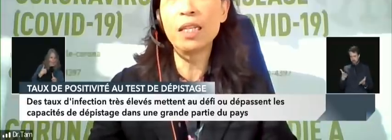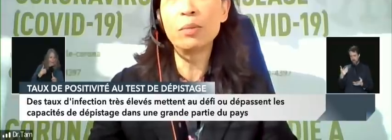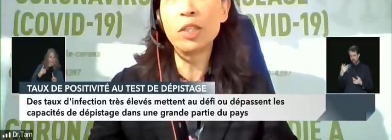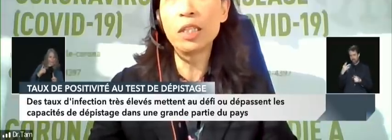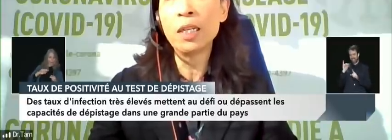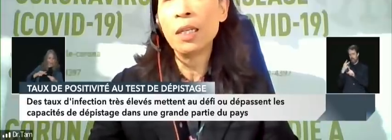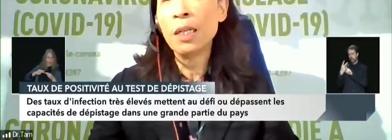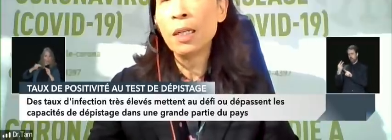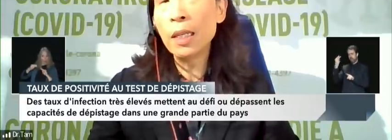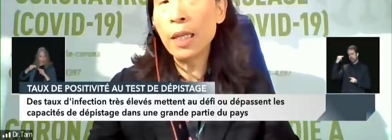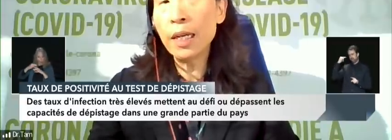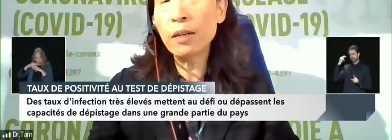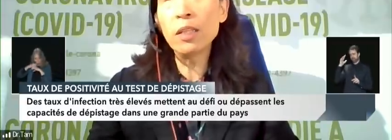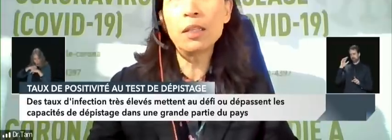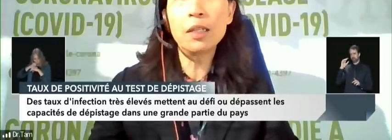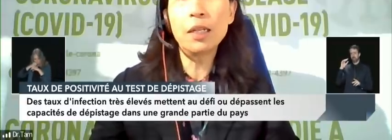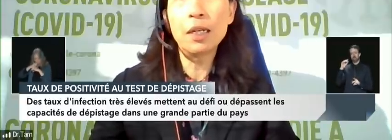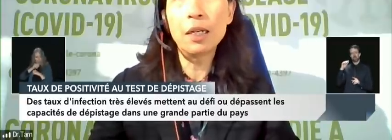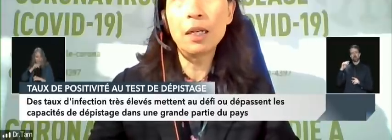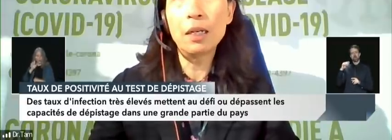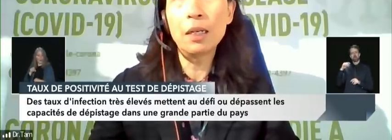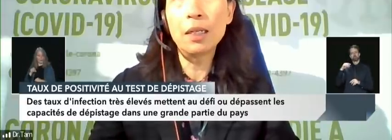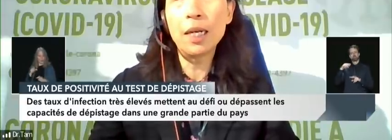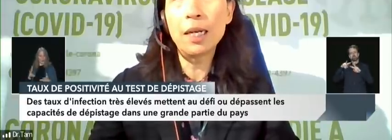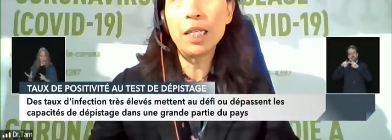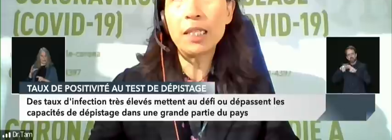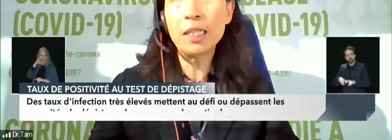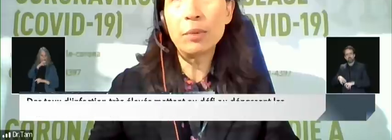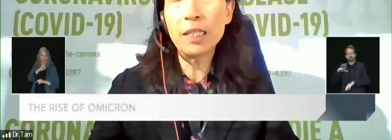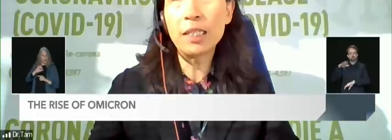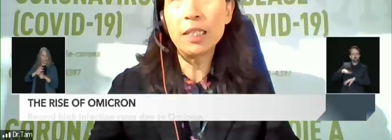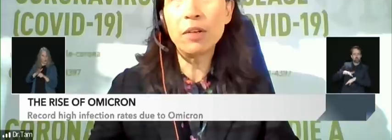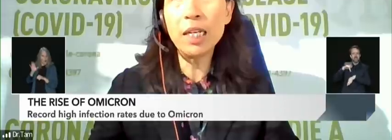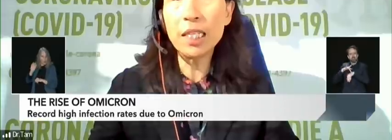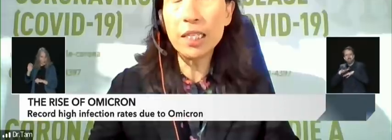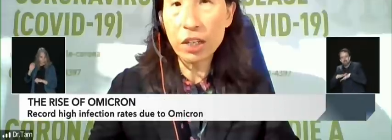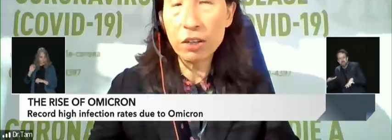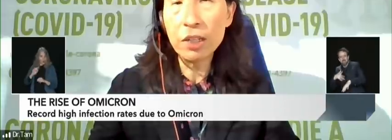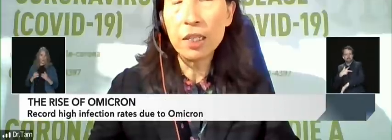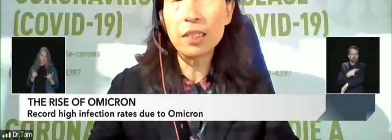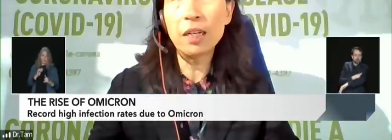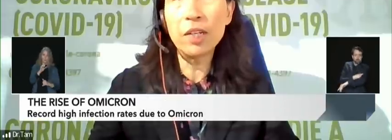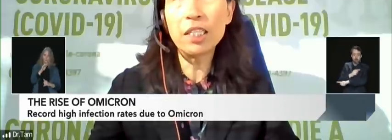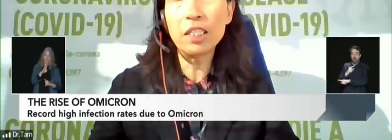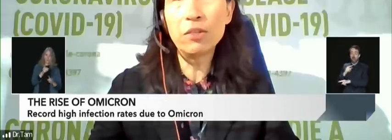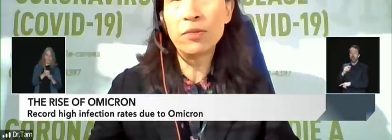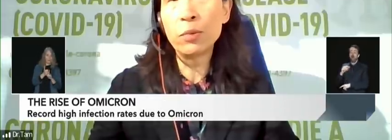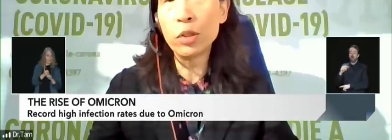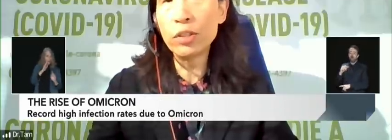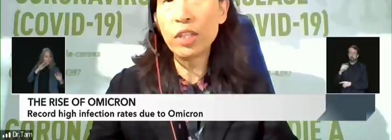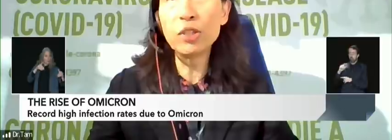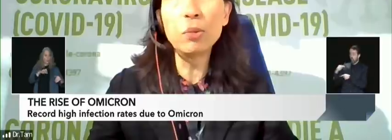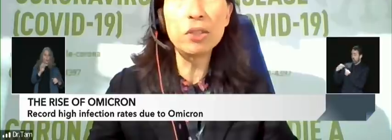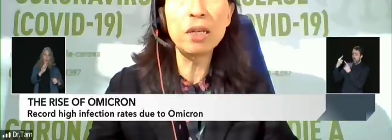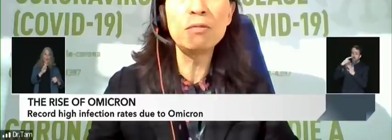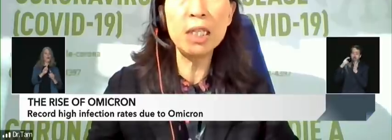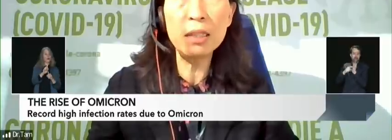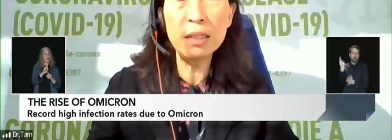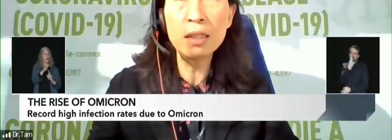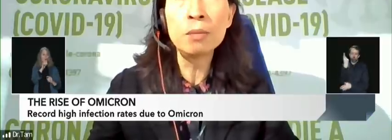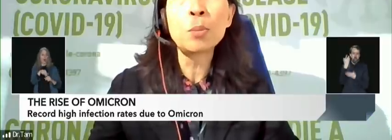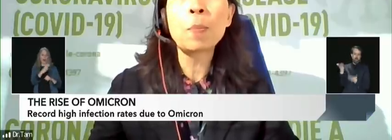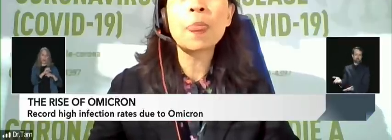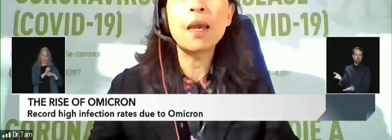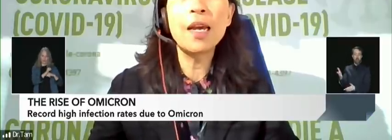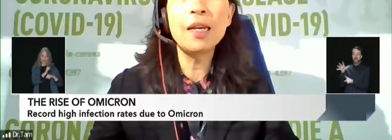the tip of the iceberg now the lab testing capacity rightly so is directed towards those most at